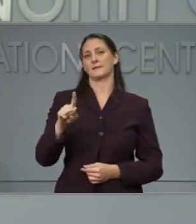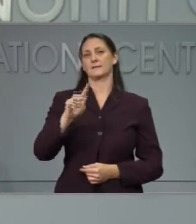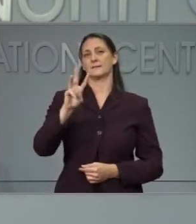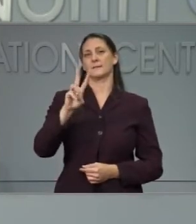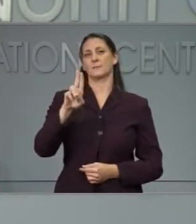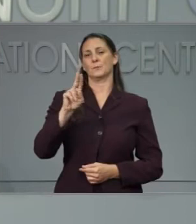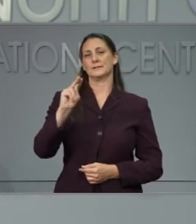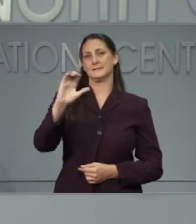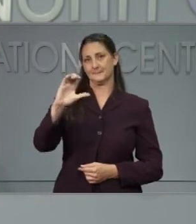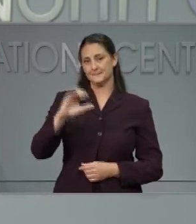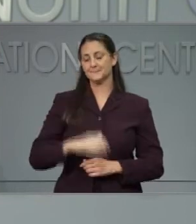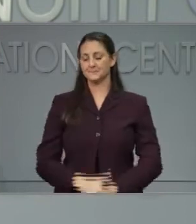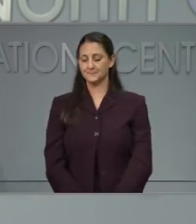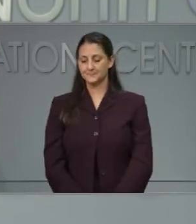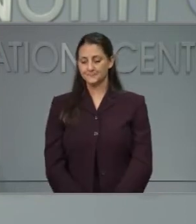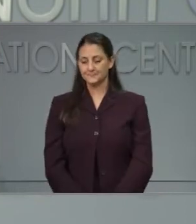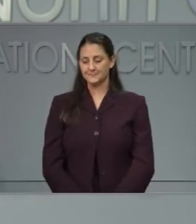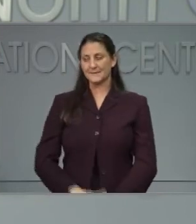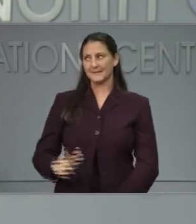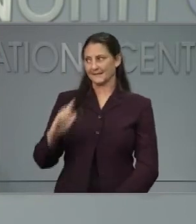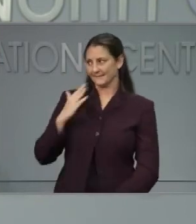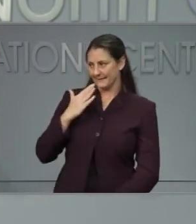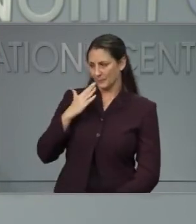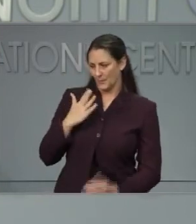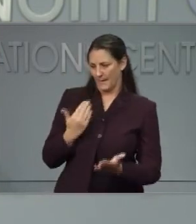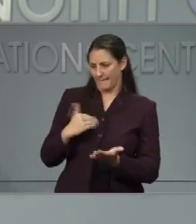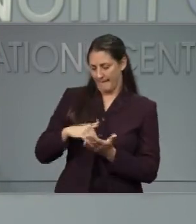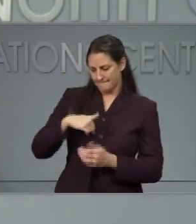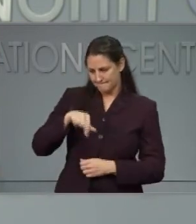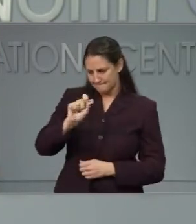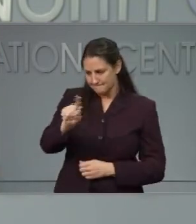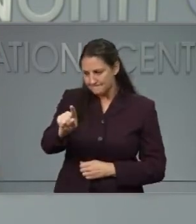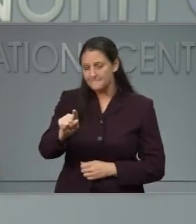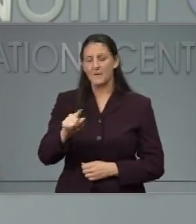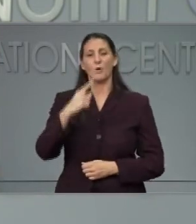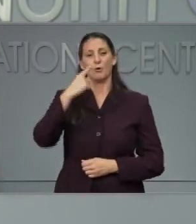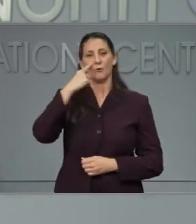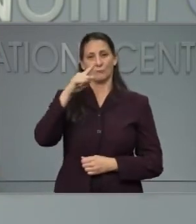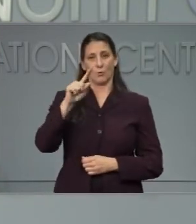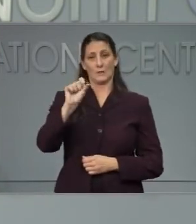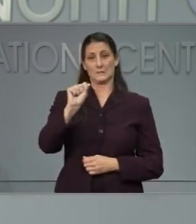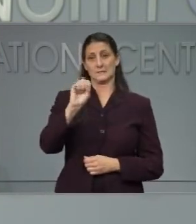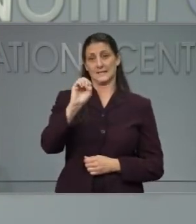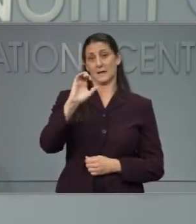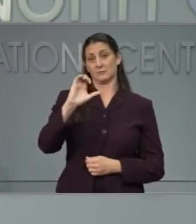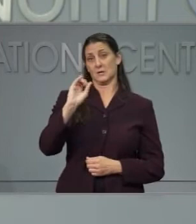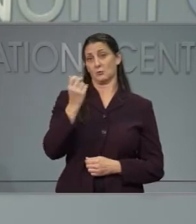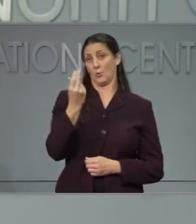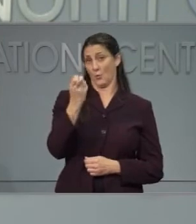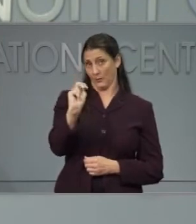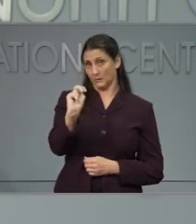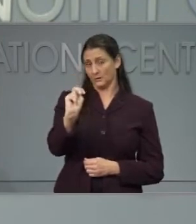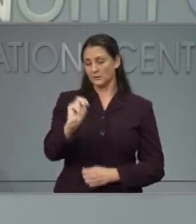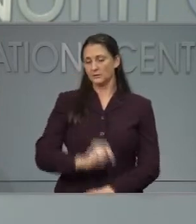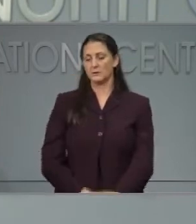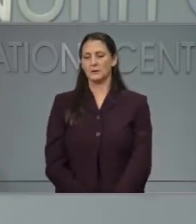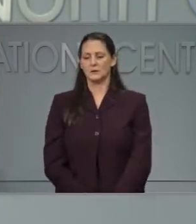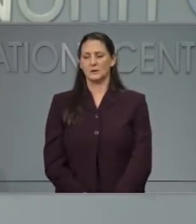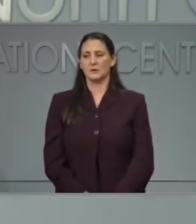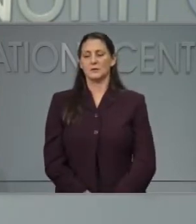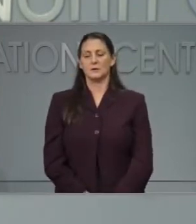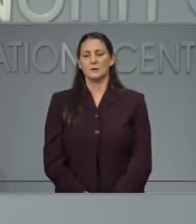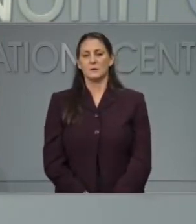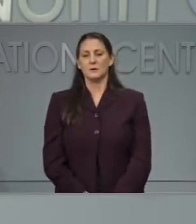Thank you. It's Rebecca again. This is a question for Secretary Dr. Cohen. I understand that the